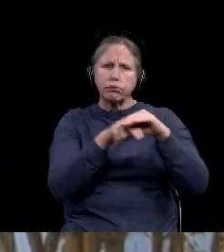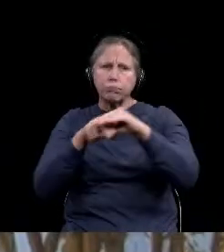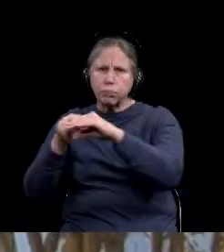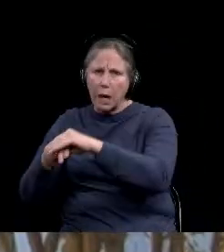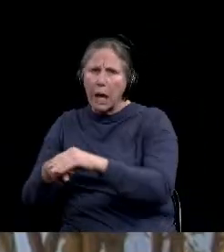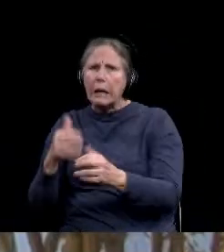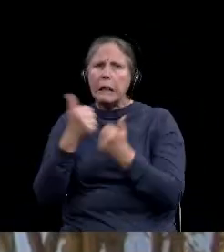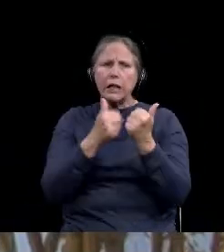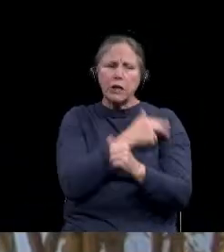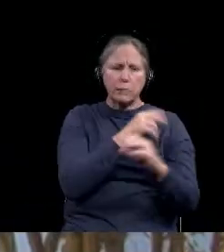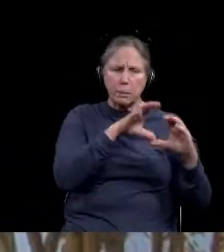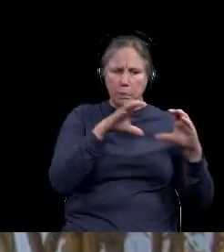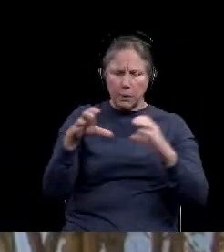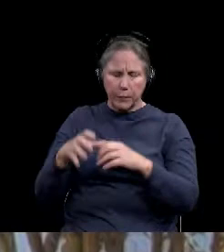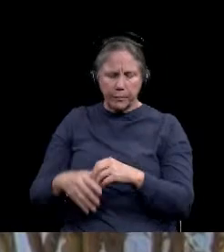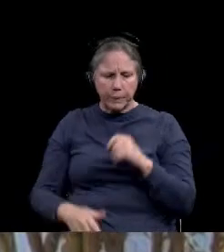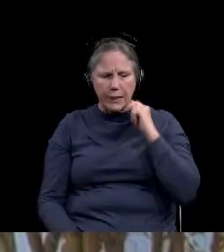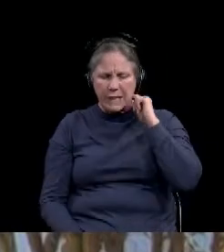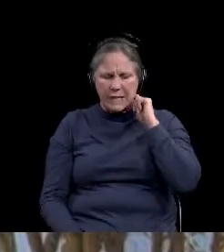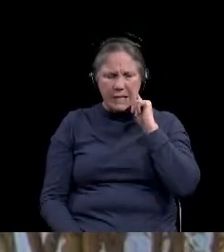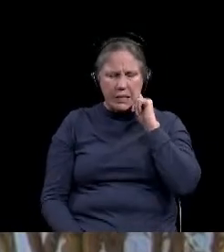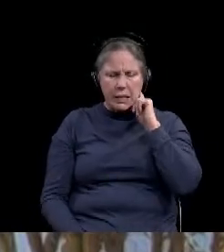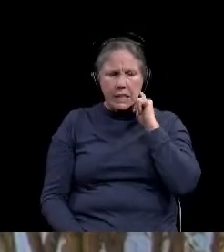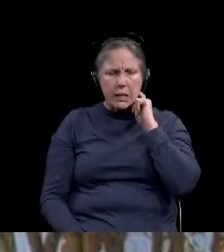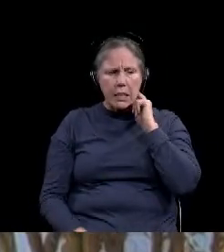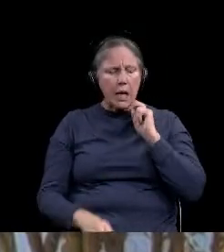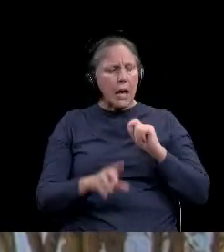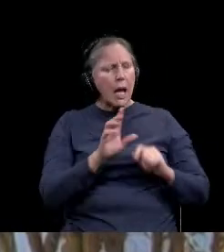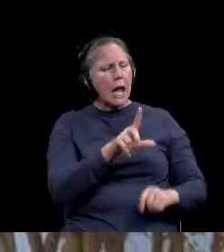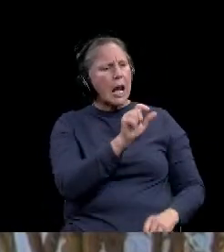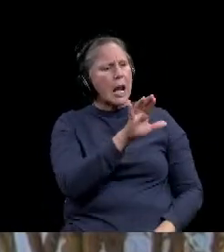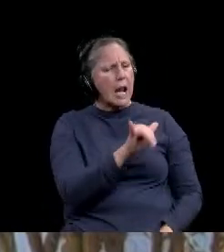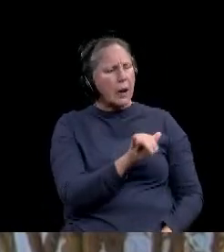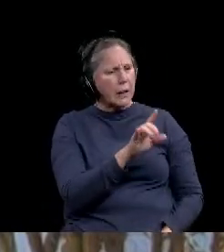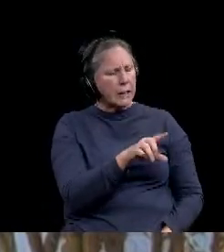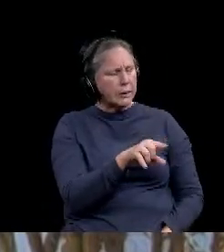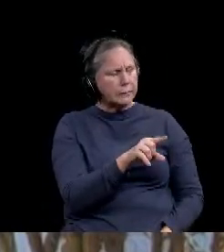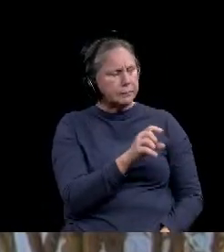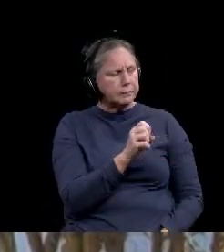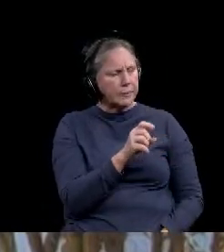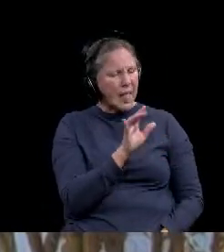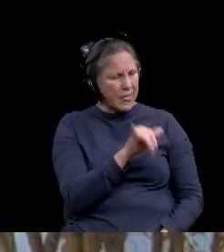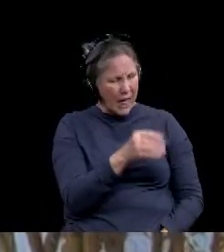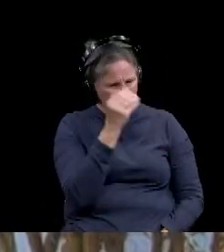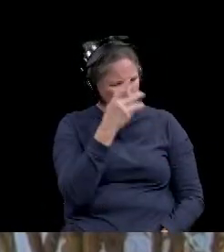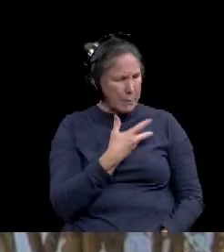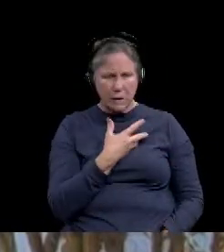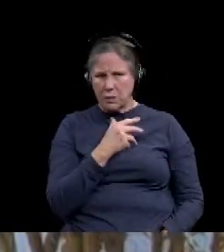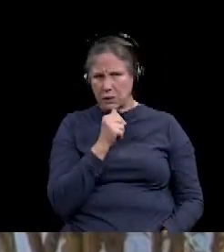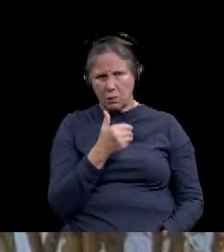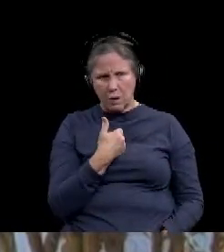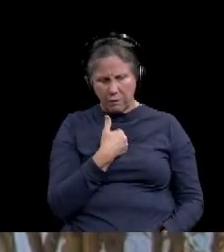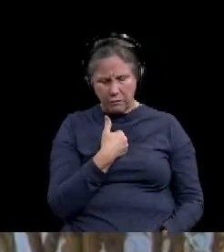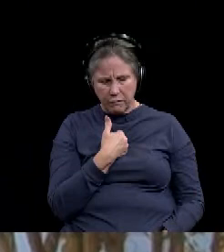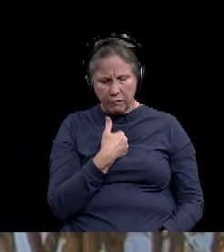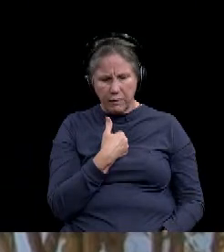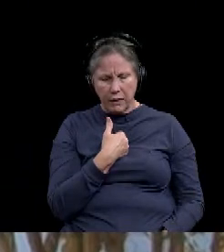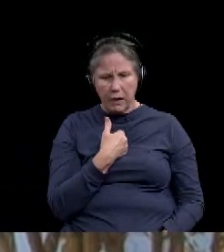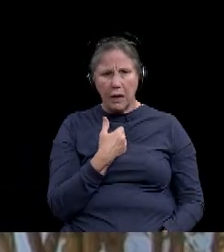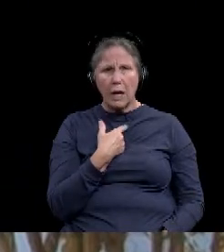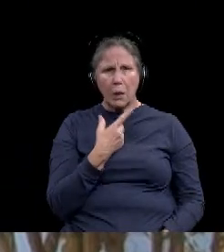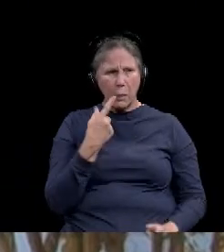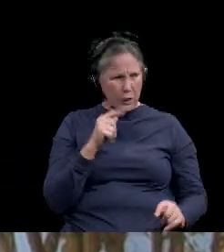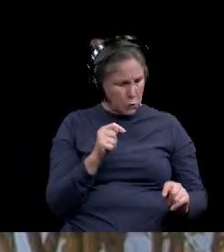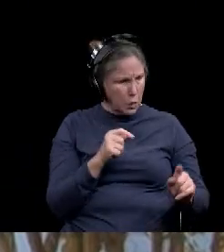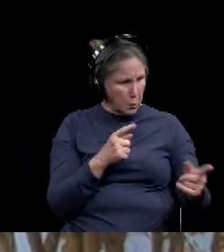You know, Larry, we're going to have to work on that question. Um, we don't have that information currently, and, um, we, we tried to pull that together this